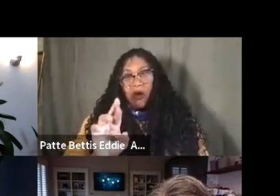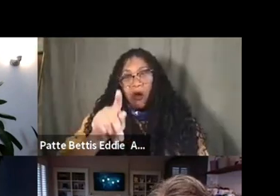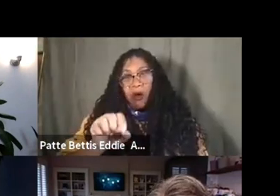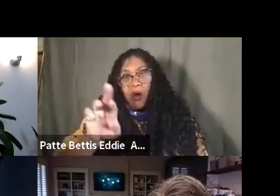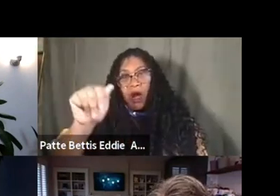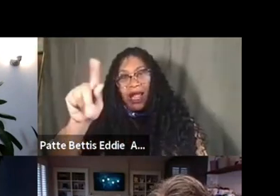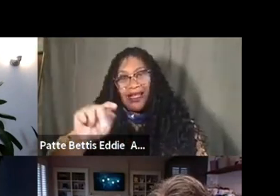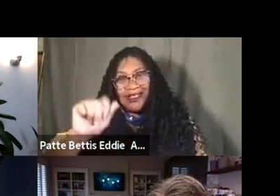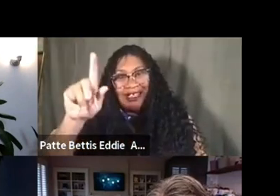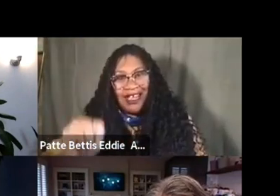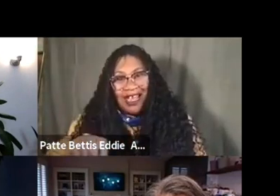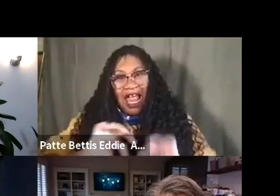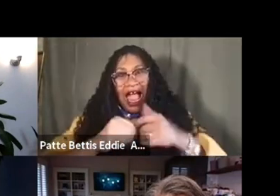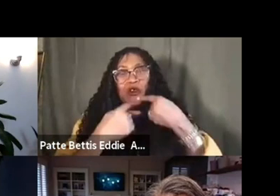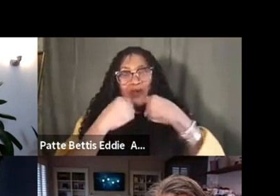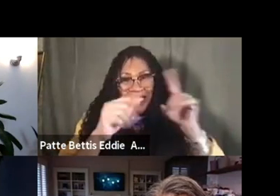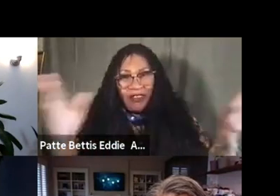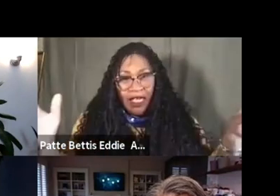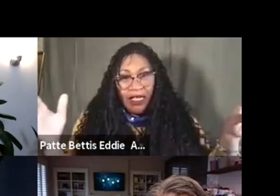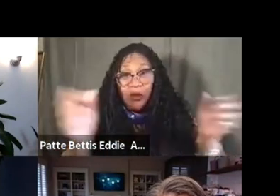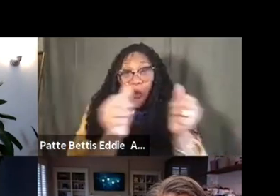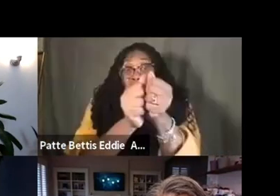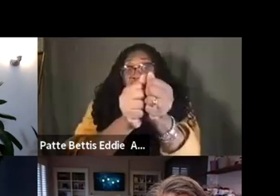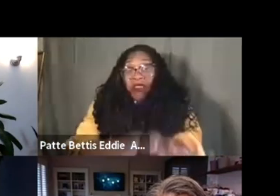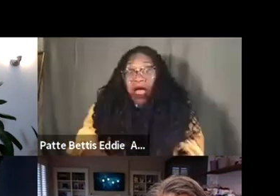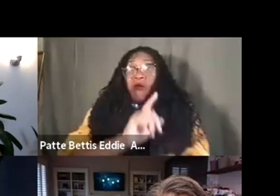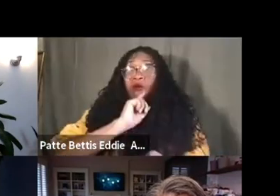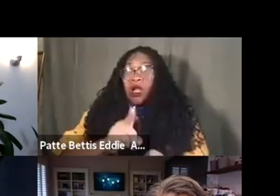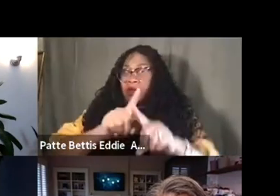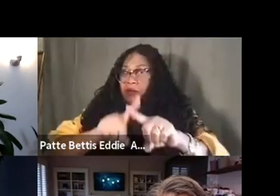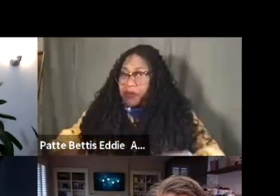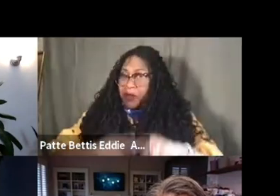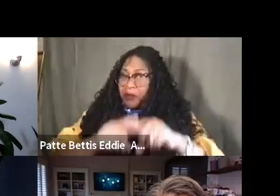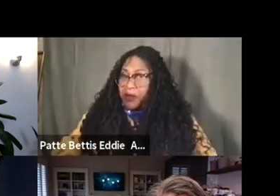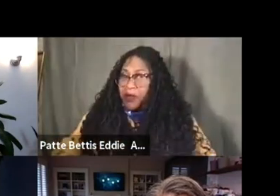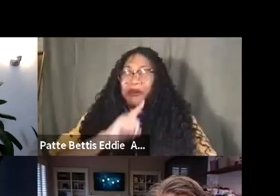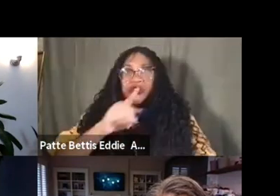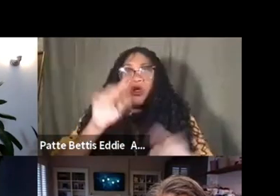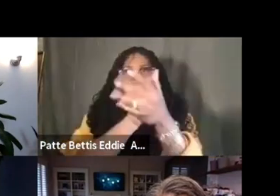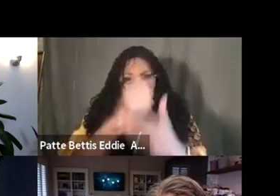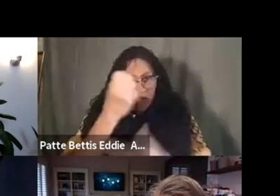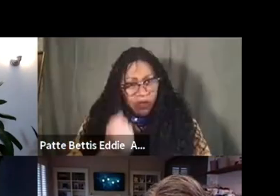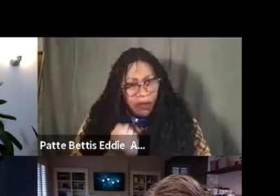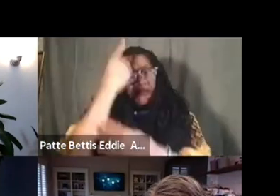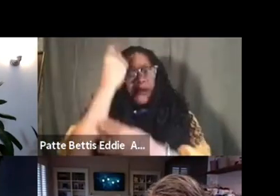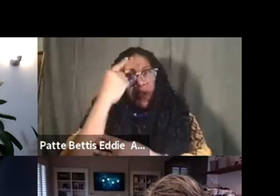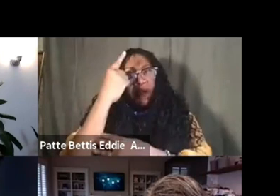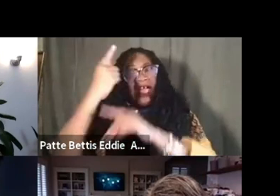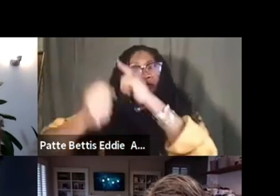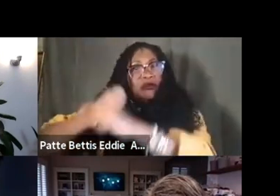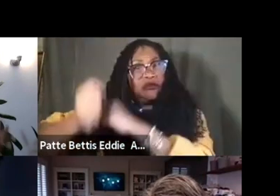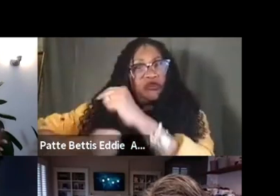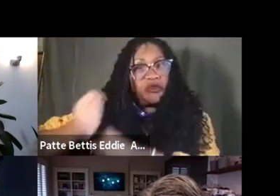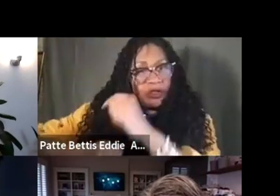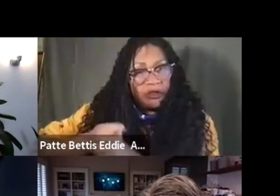without necessarily relying, right, on making yourself legible in those traditional meaning white